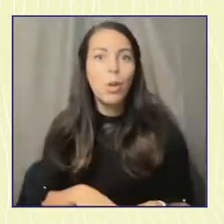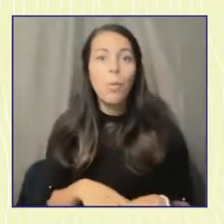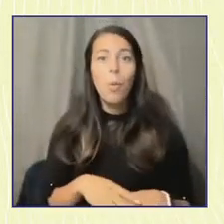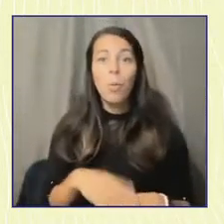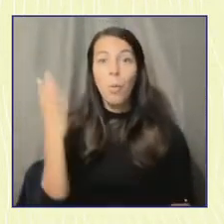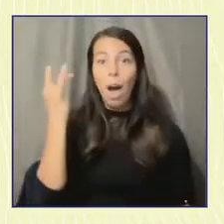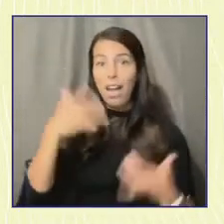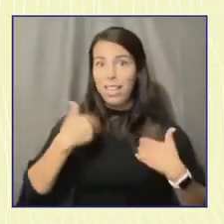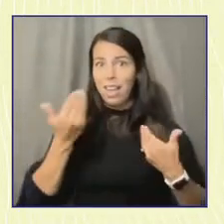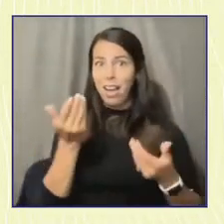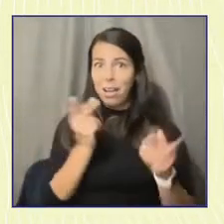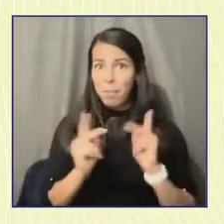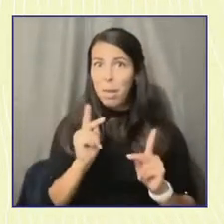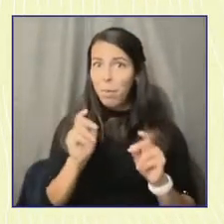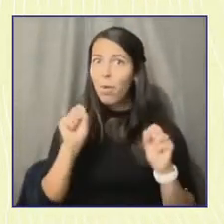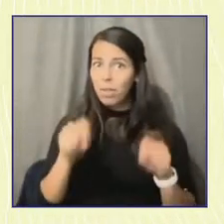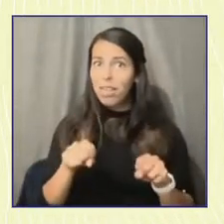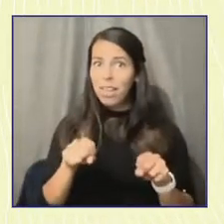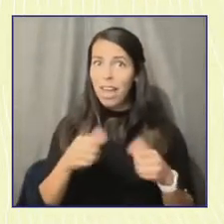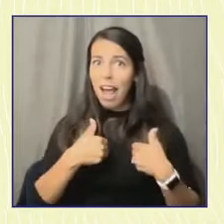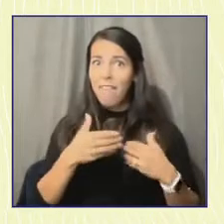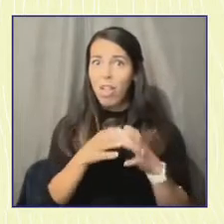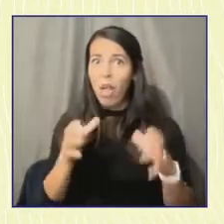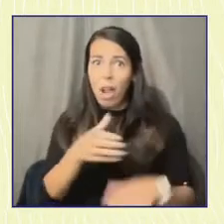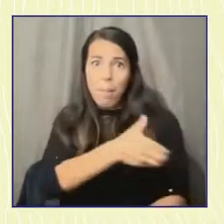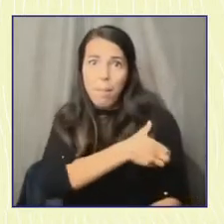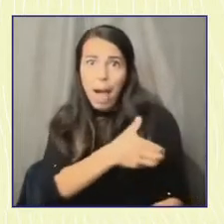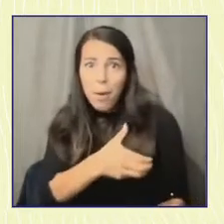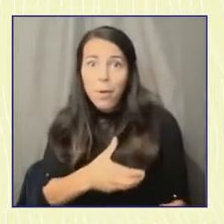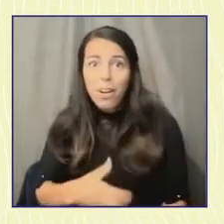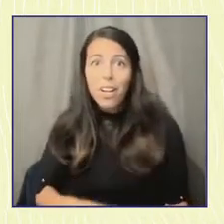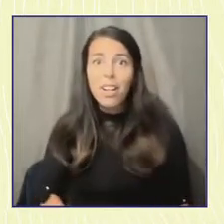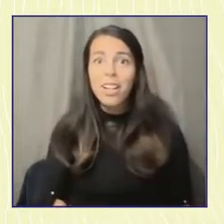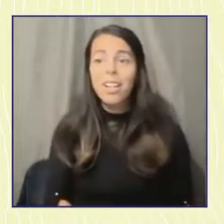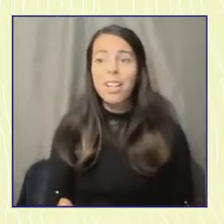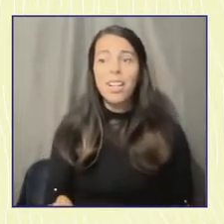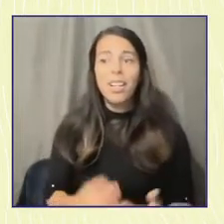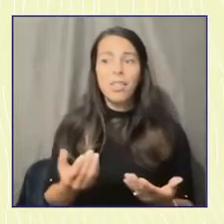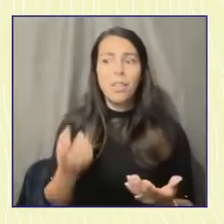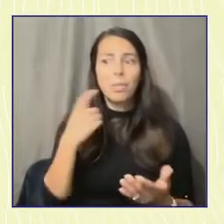the last couple of years, even those who aren't even being, you know, able to actually register to vote.